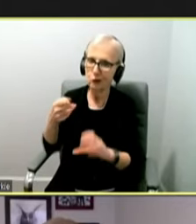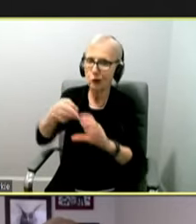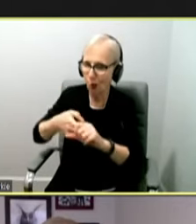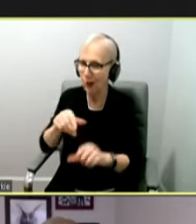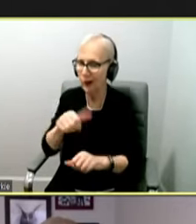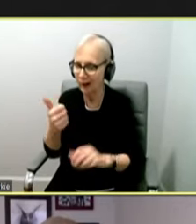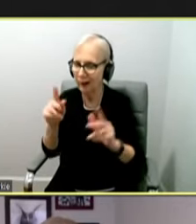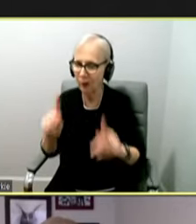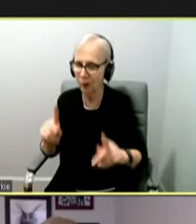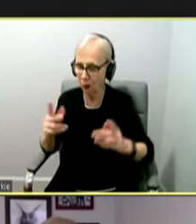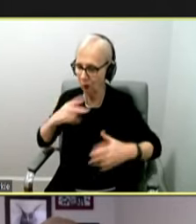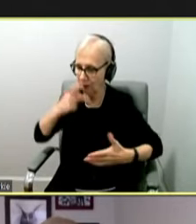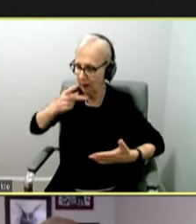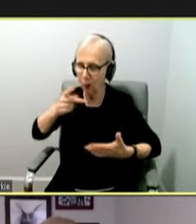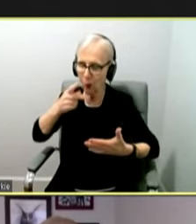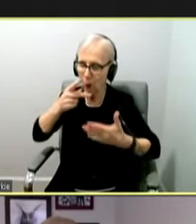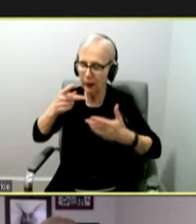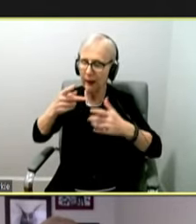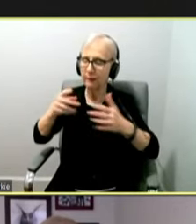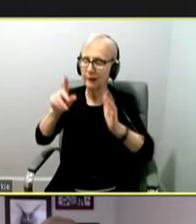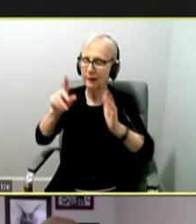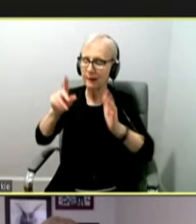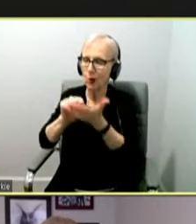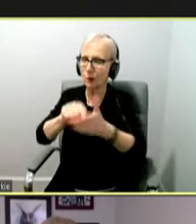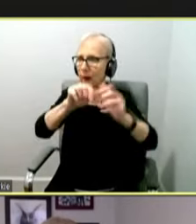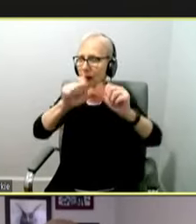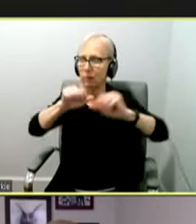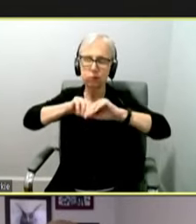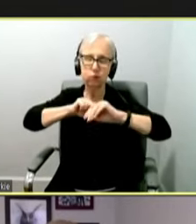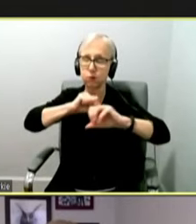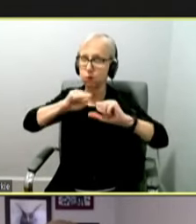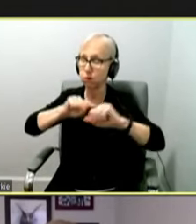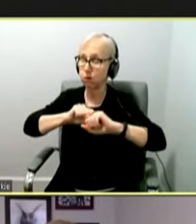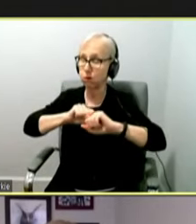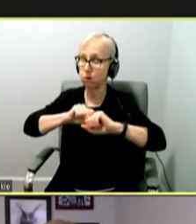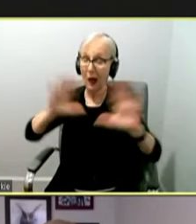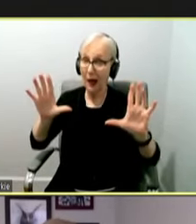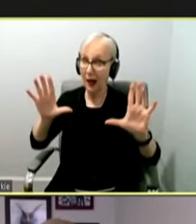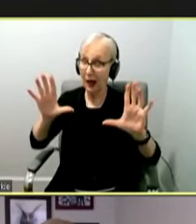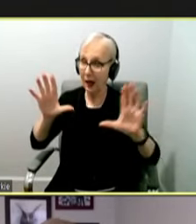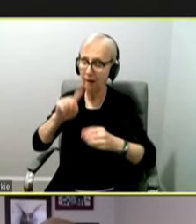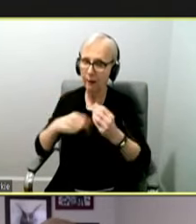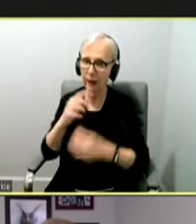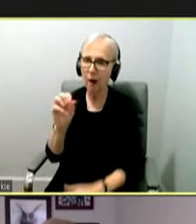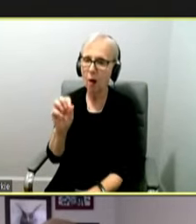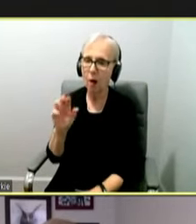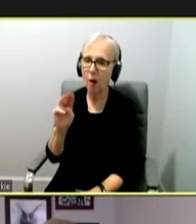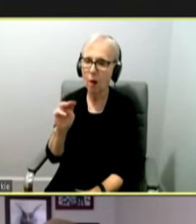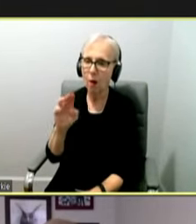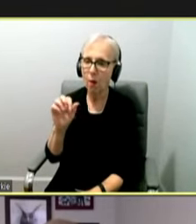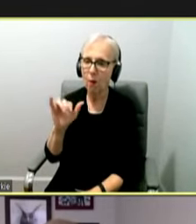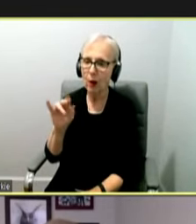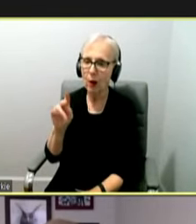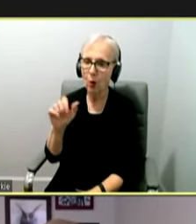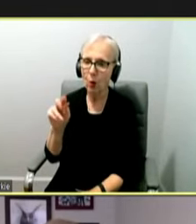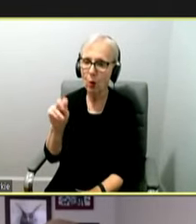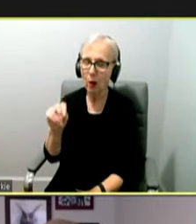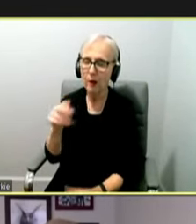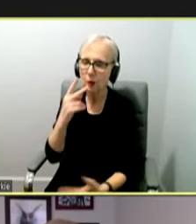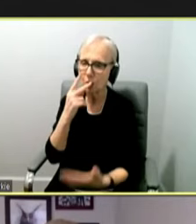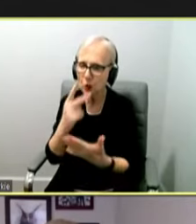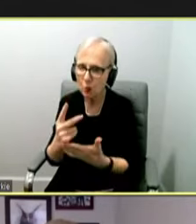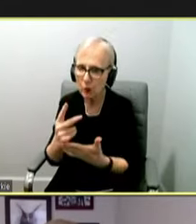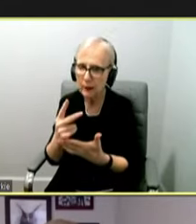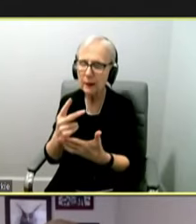We as the public, we keep seeing headlines about Omicron. It's all over the place. Should we as the public be paying as much attention to the specific